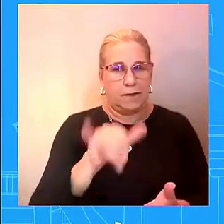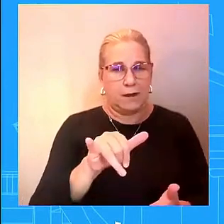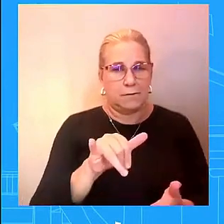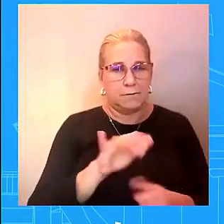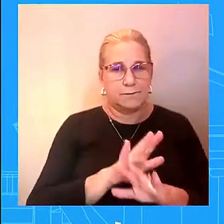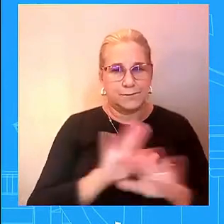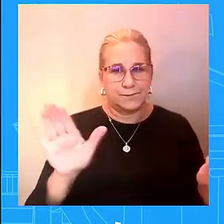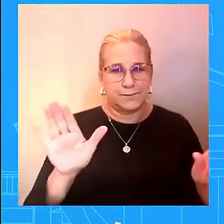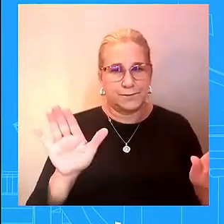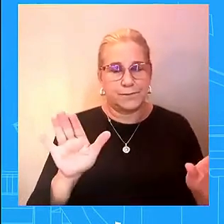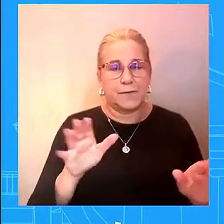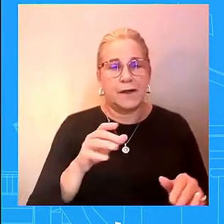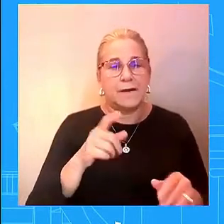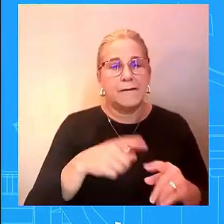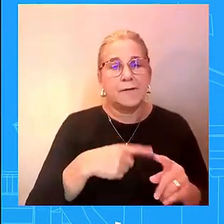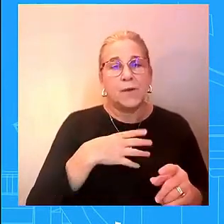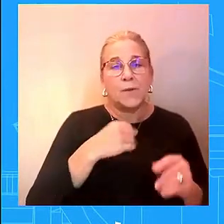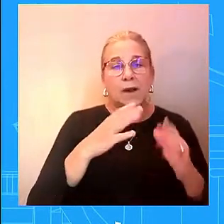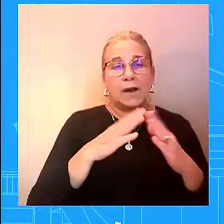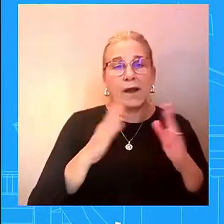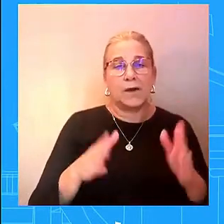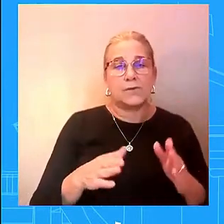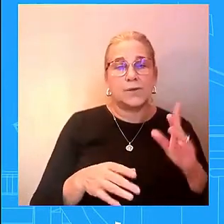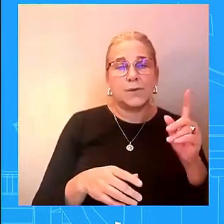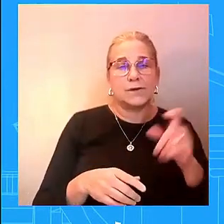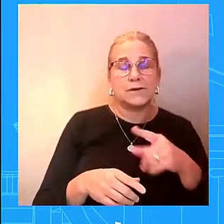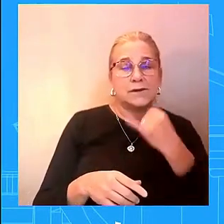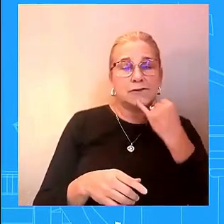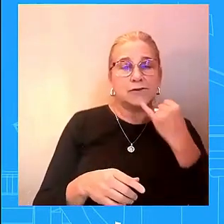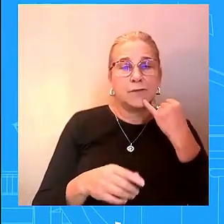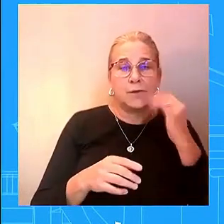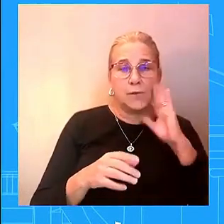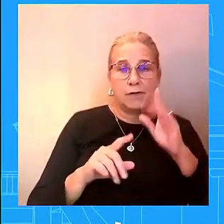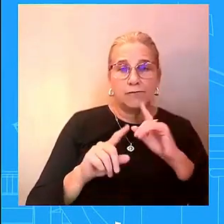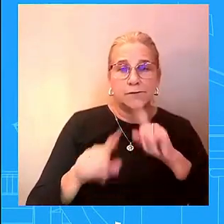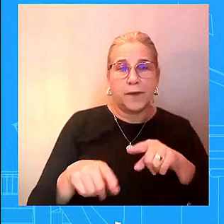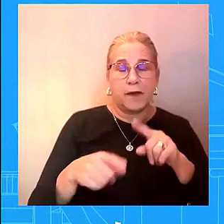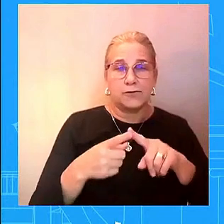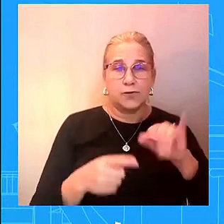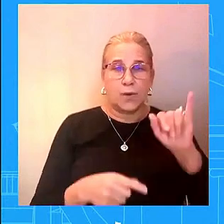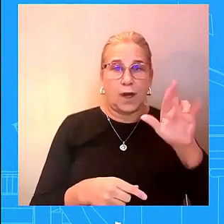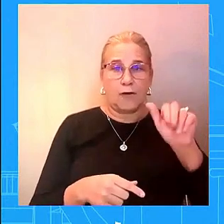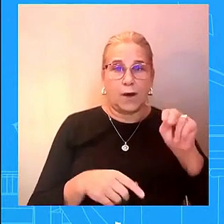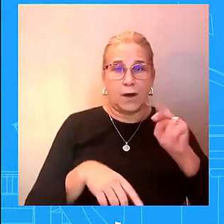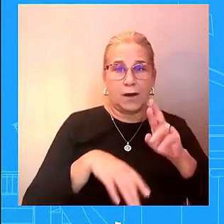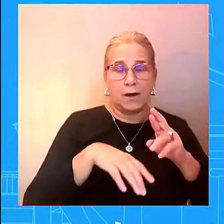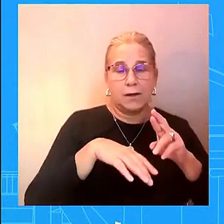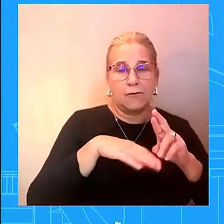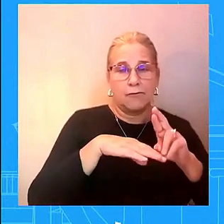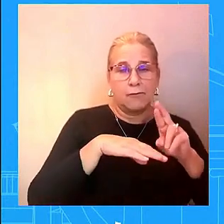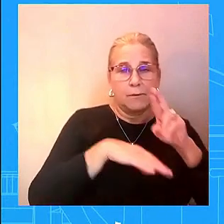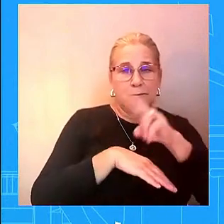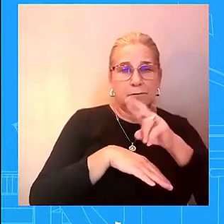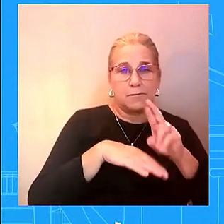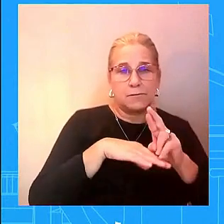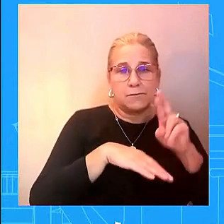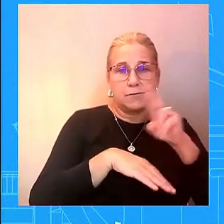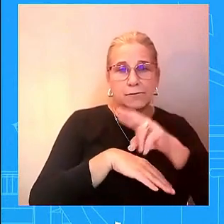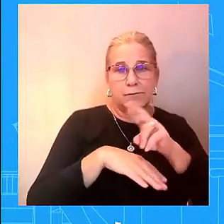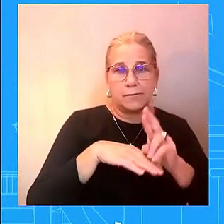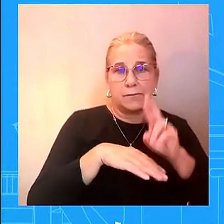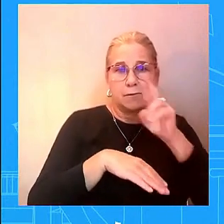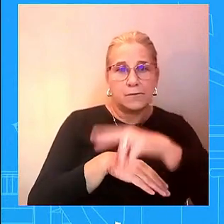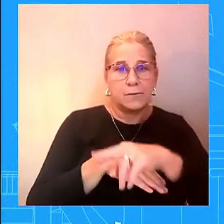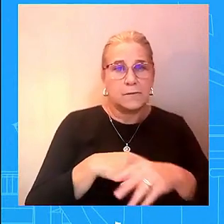we've been pretty consistent on that this is something for uh that decision any military operation operational decision has to is up to israel